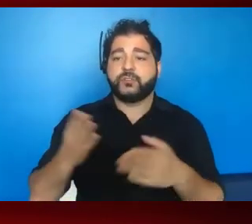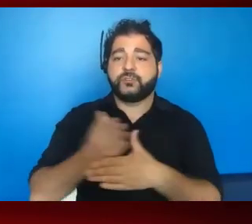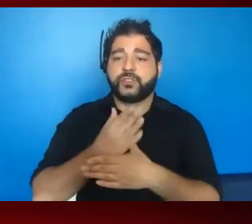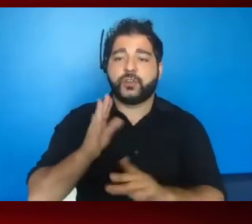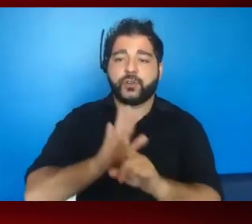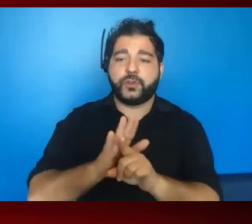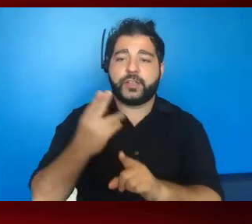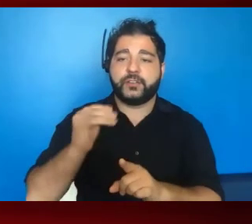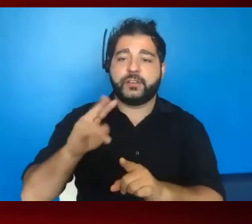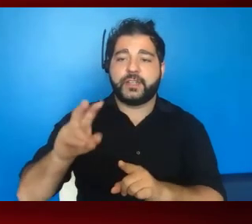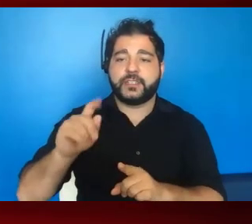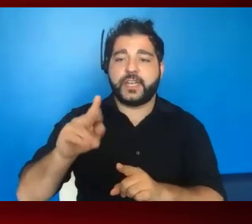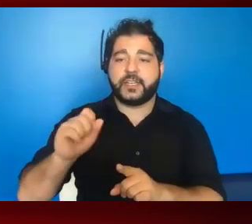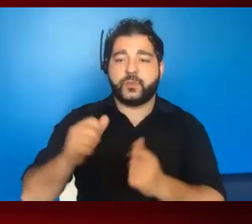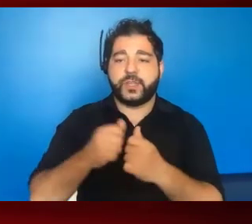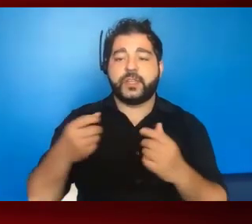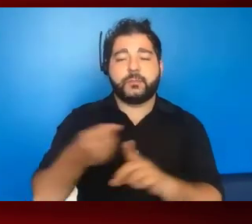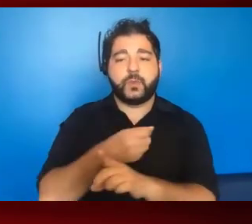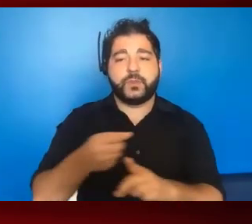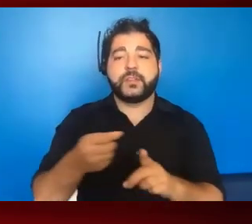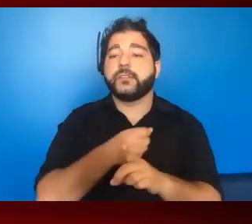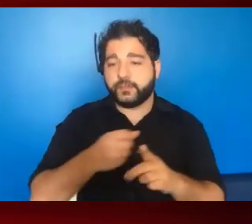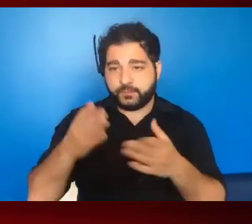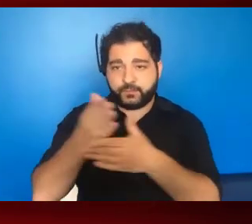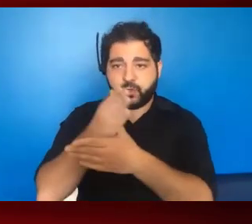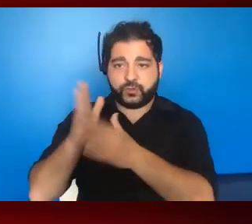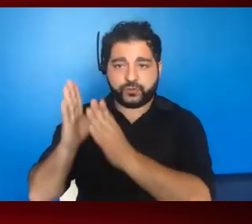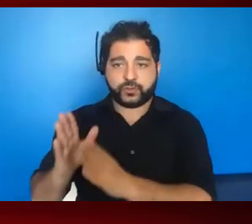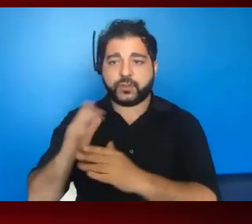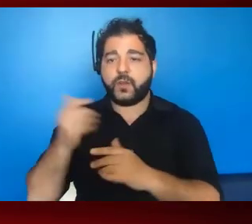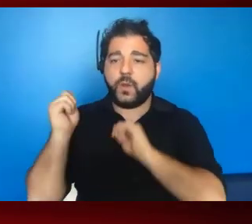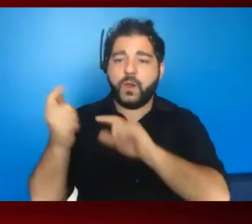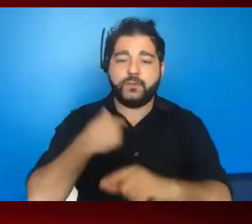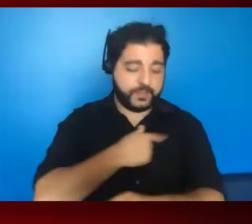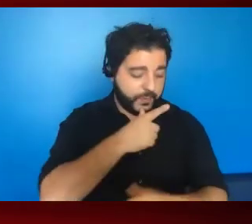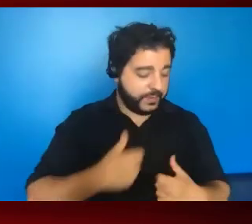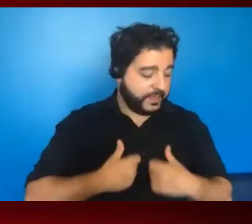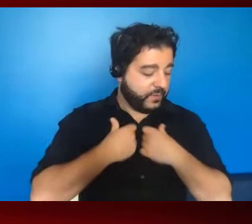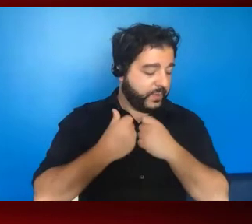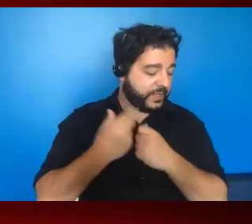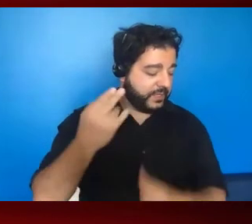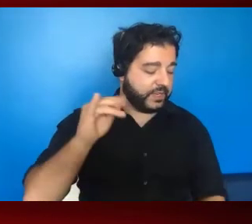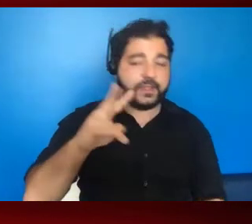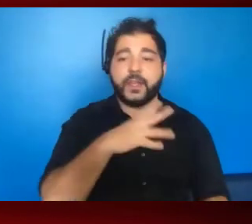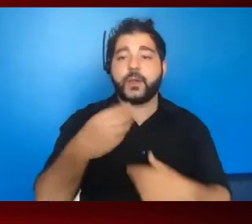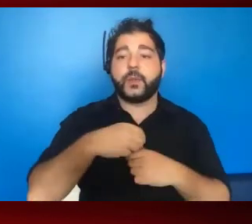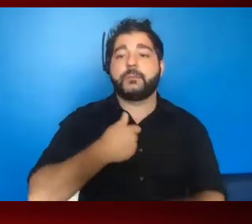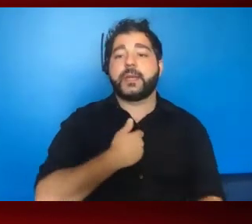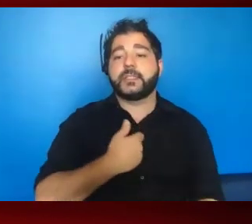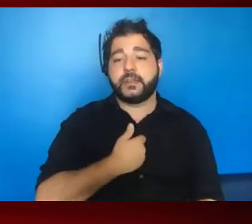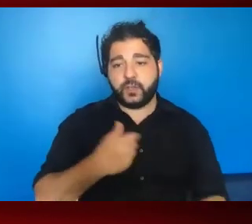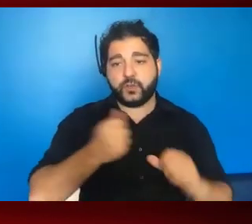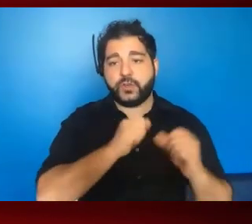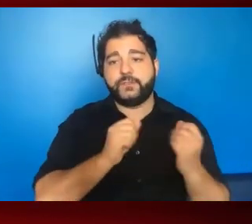status with an abusive partner. Every single one of us living with HIV, including myself, could